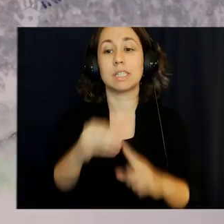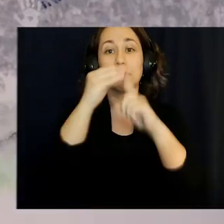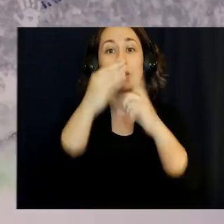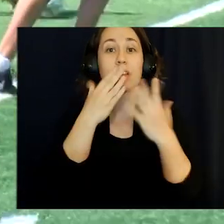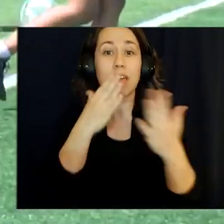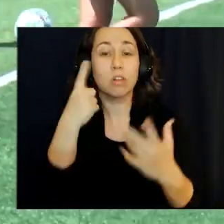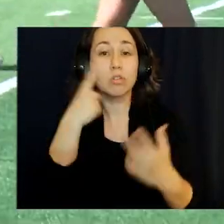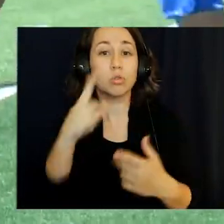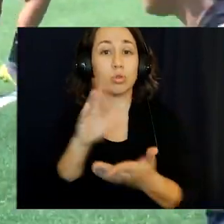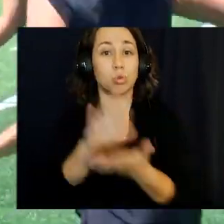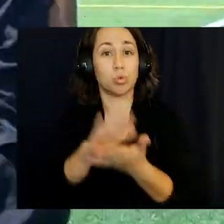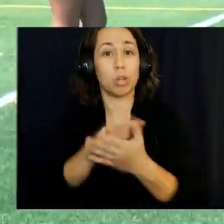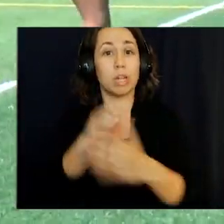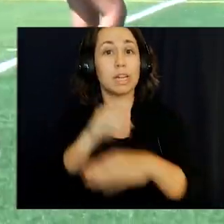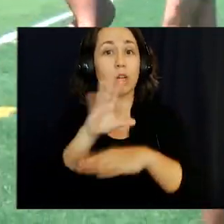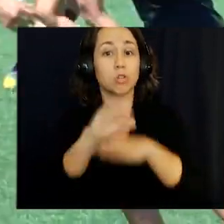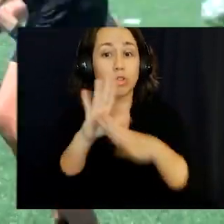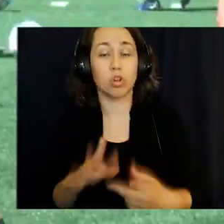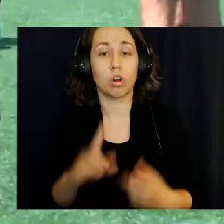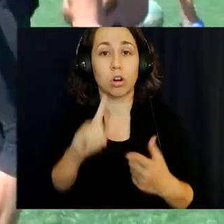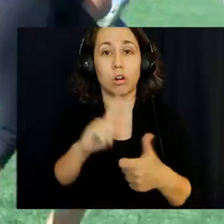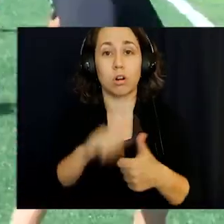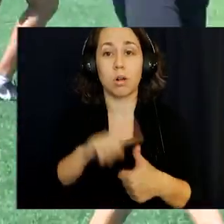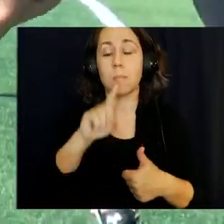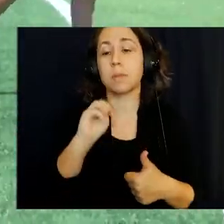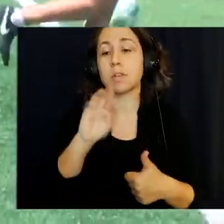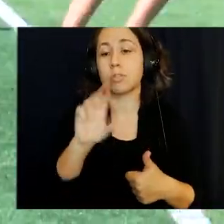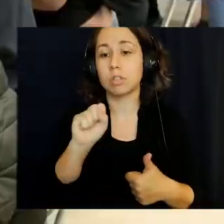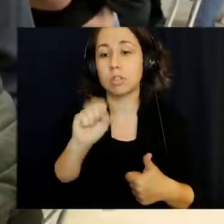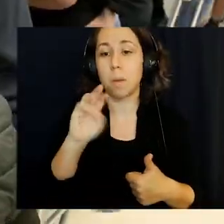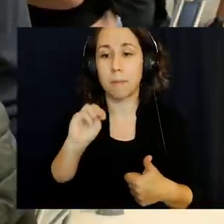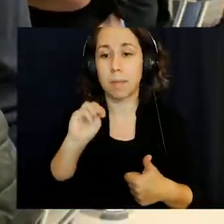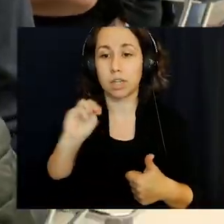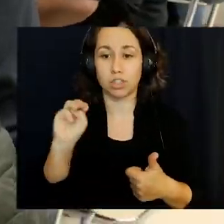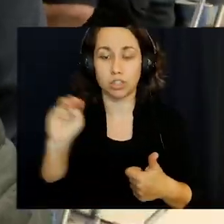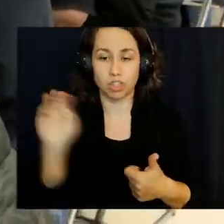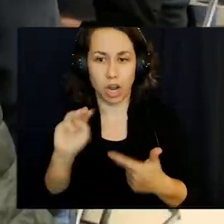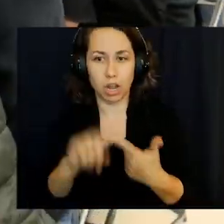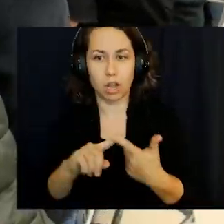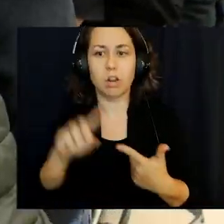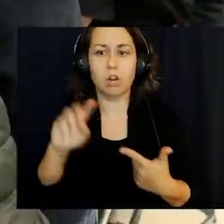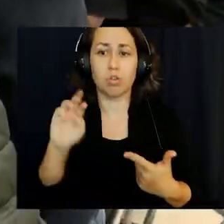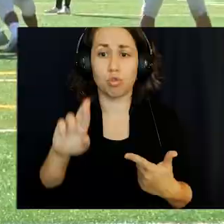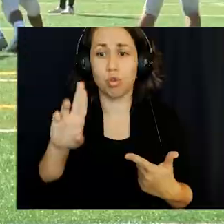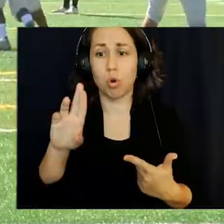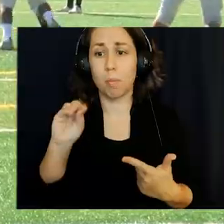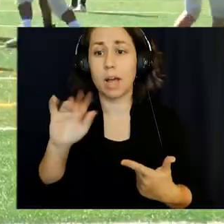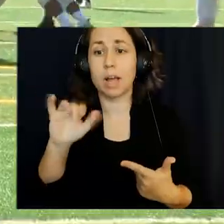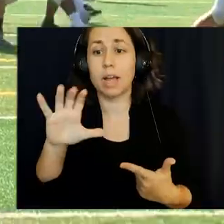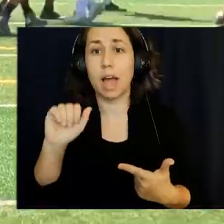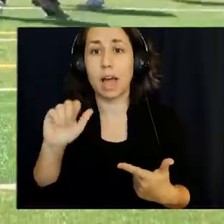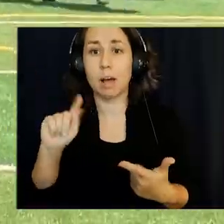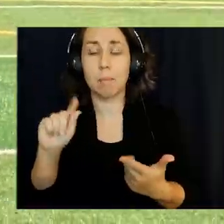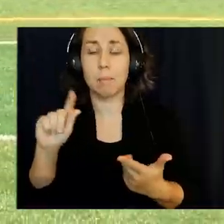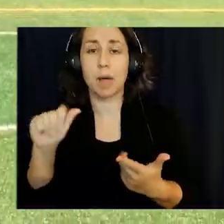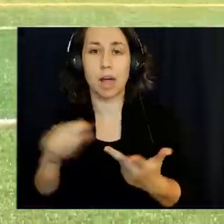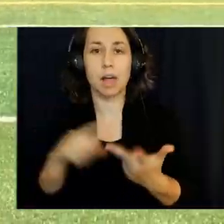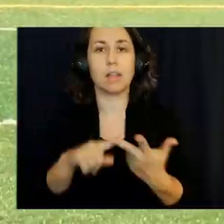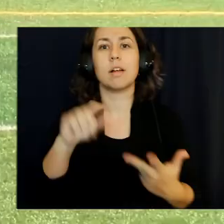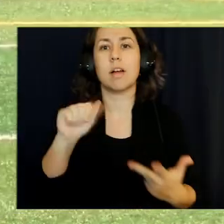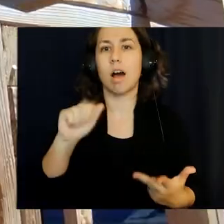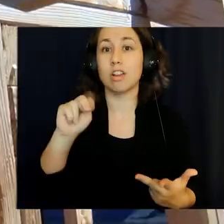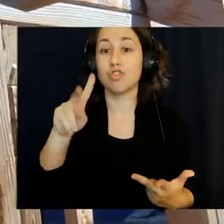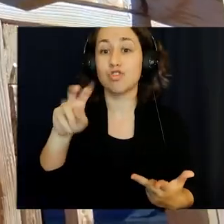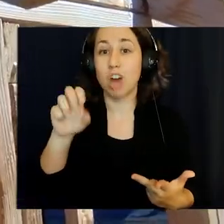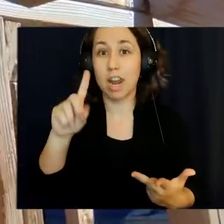successful. A special thank you to our school counselors, Mr. Manchaca, Ms. Vasquez, Ms. Ruvacaba,